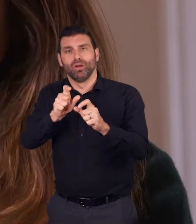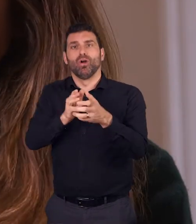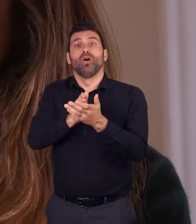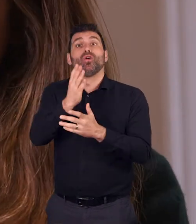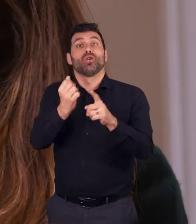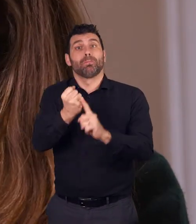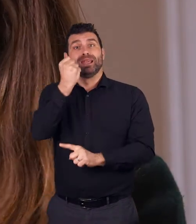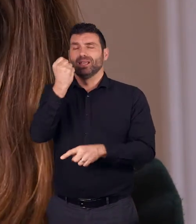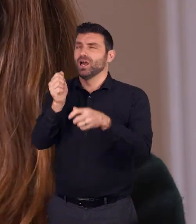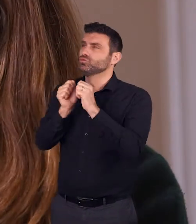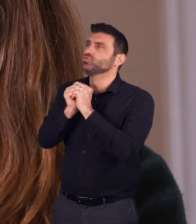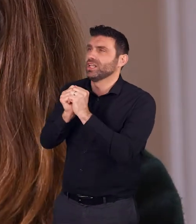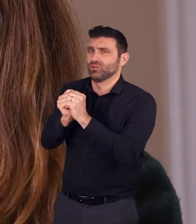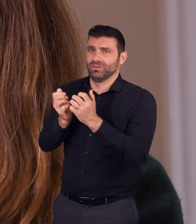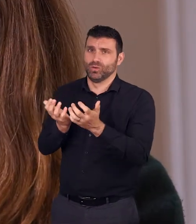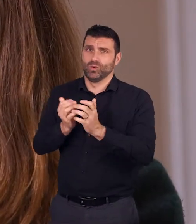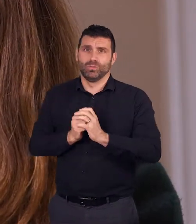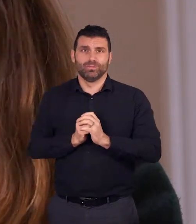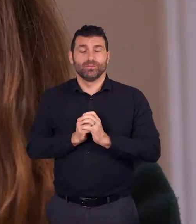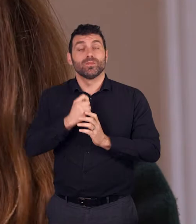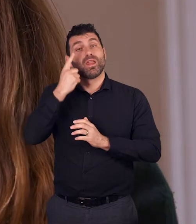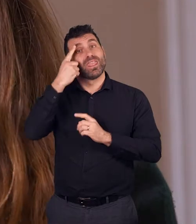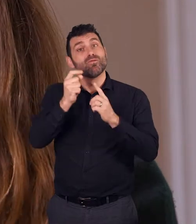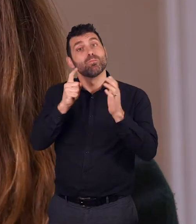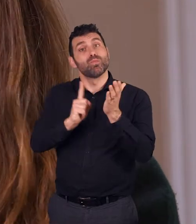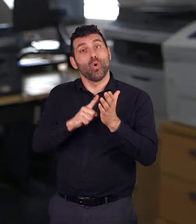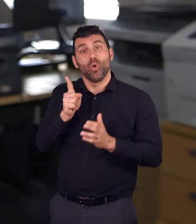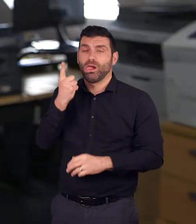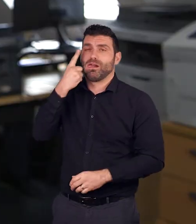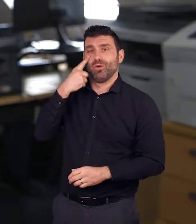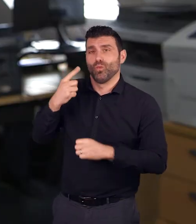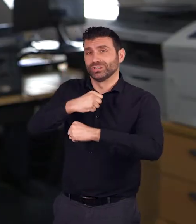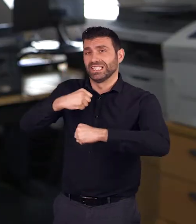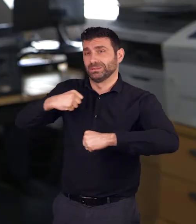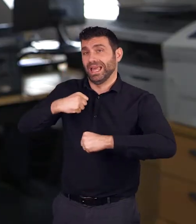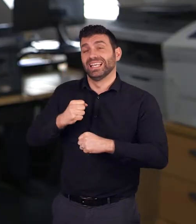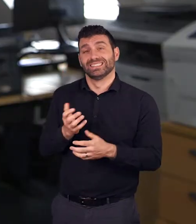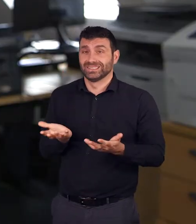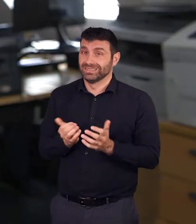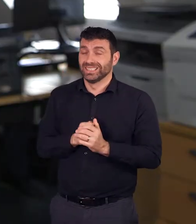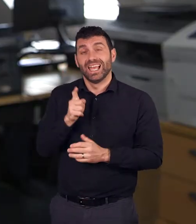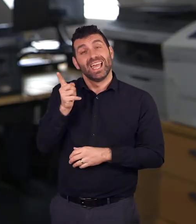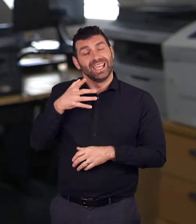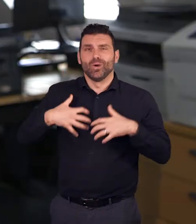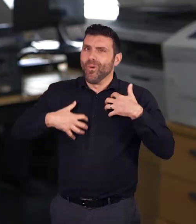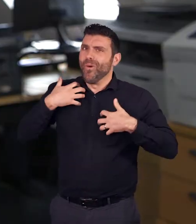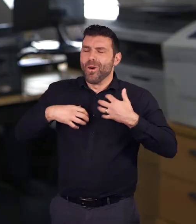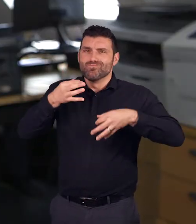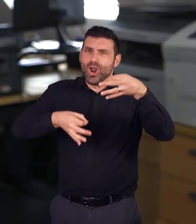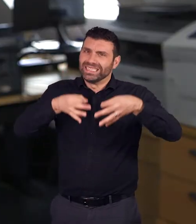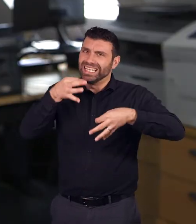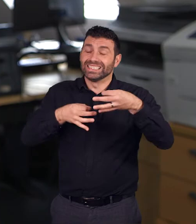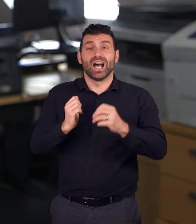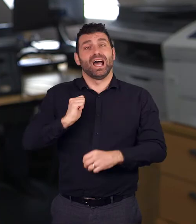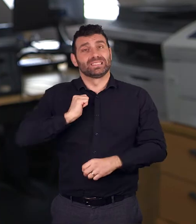and carry on so I'm really grateful I think when it comes to Paul it's definitely one of those watch this